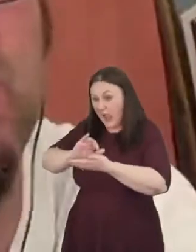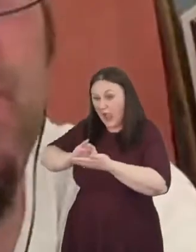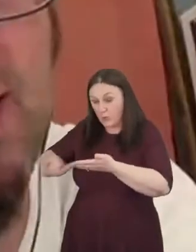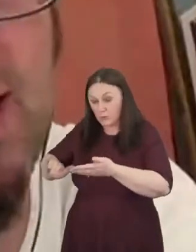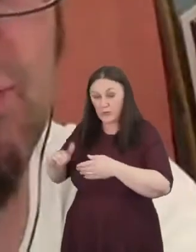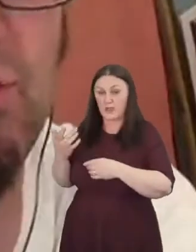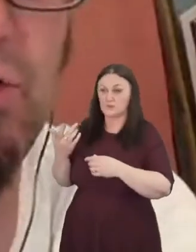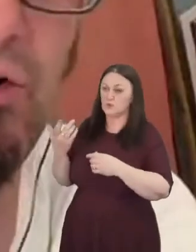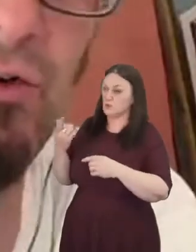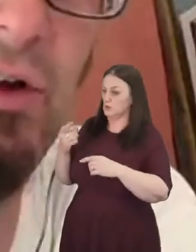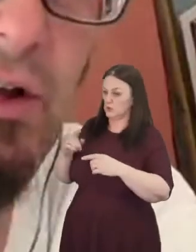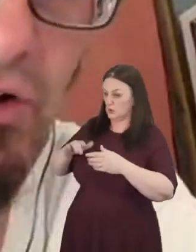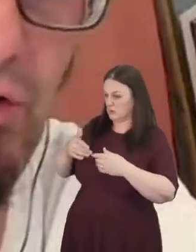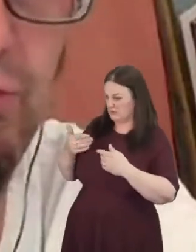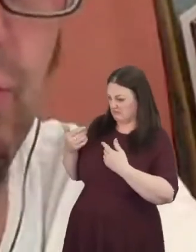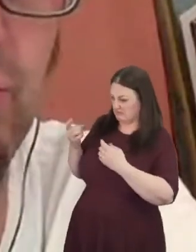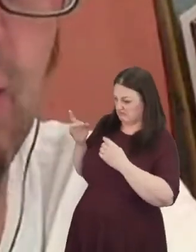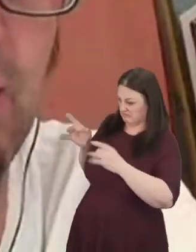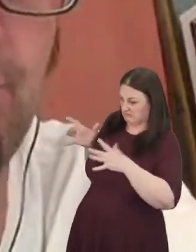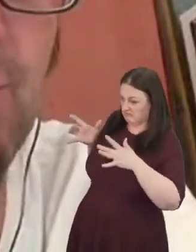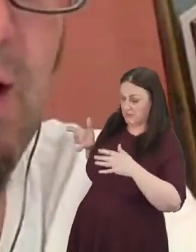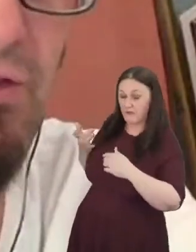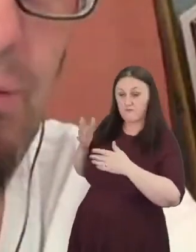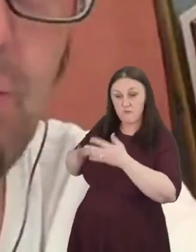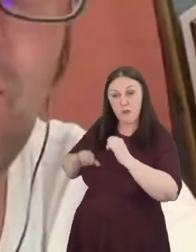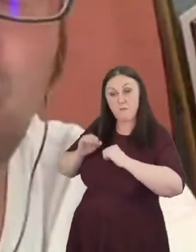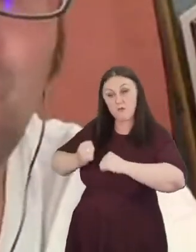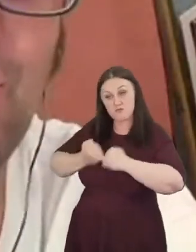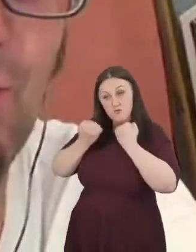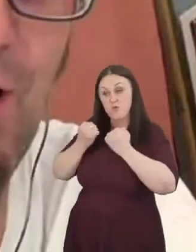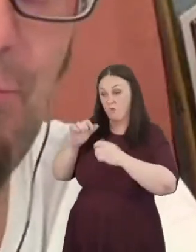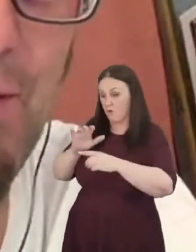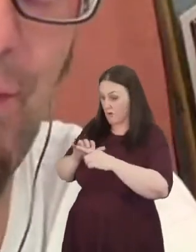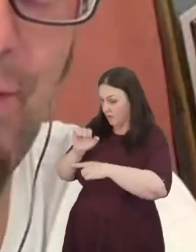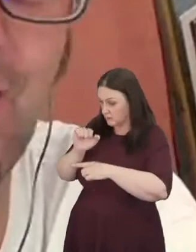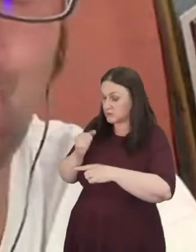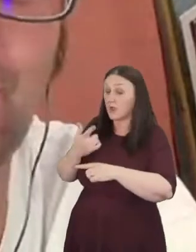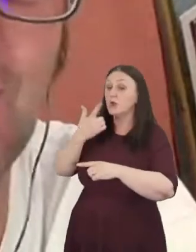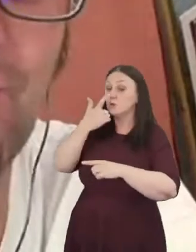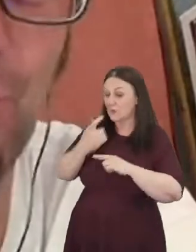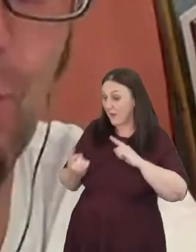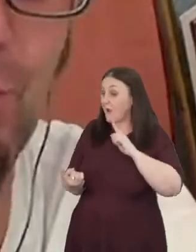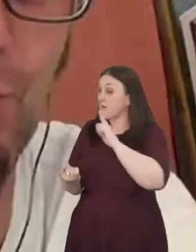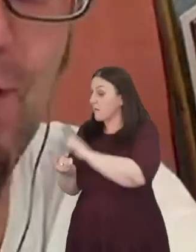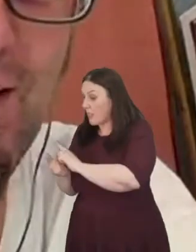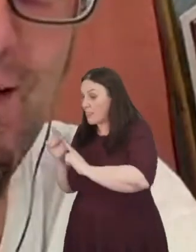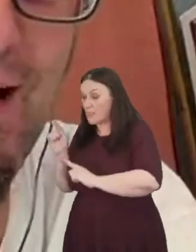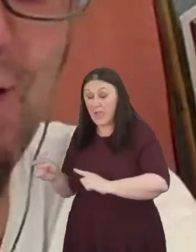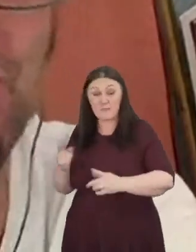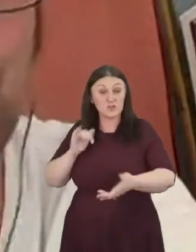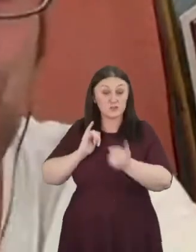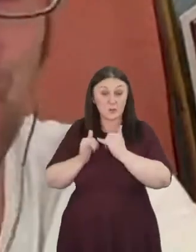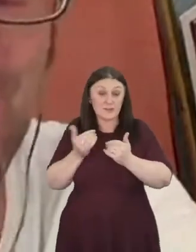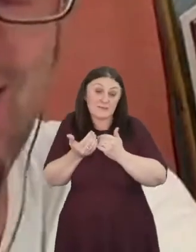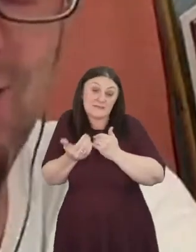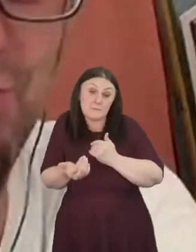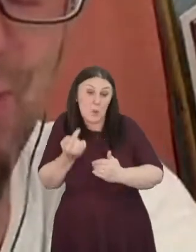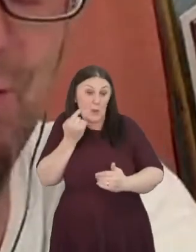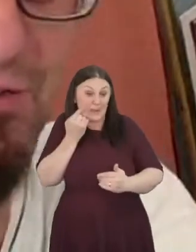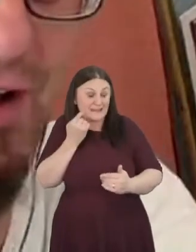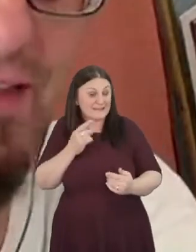are stigmatized in your own culture um and sometimes it's easier to love people on the other side of the world than it is the people right